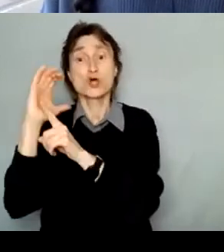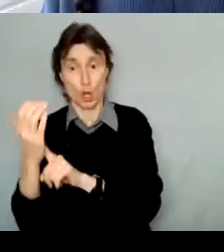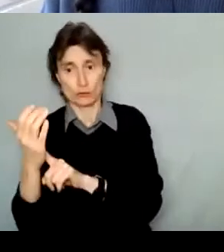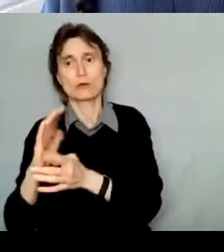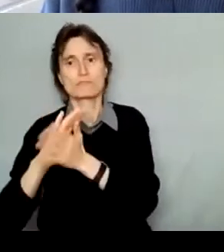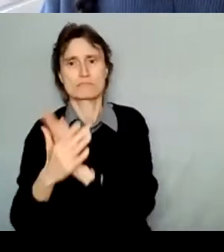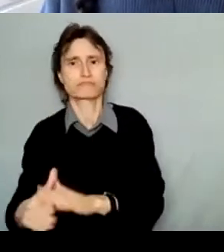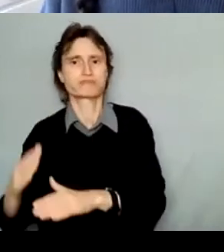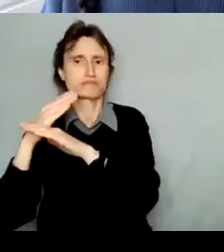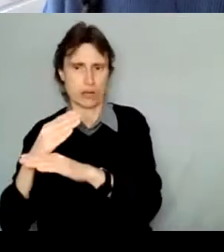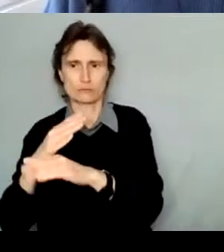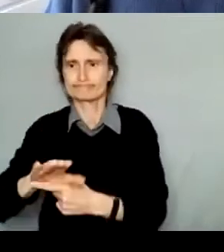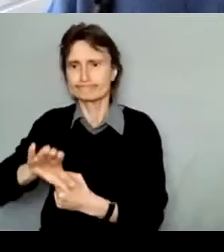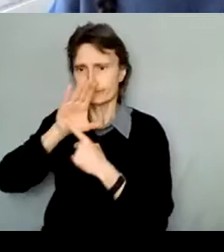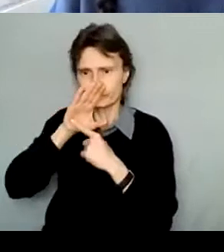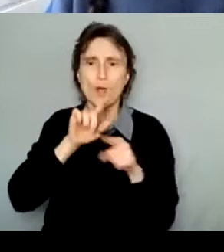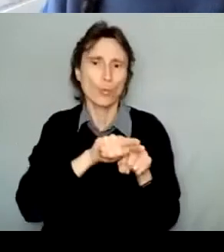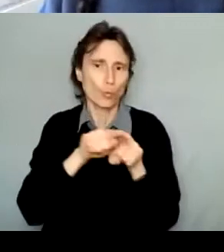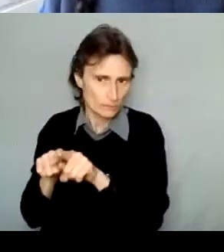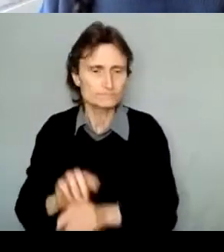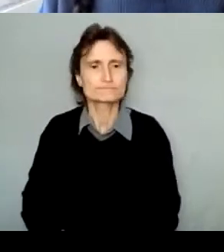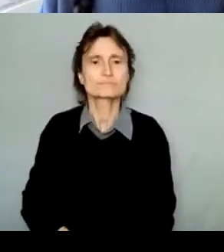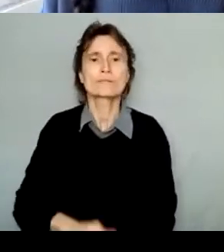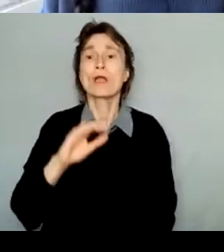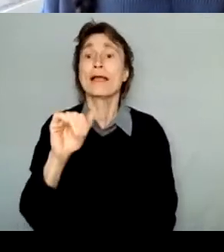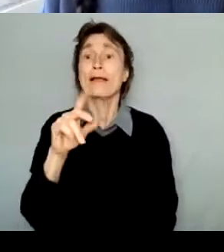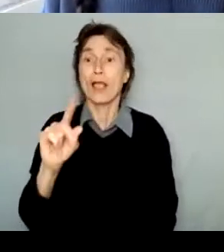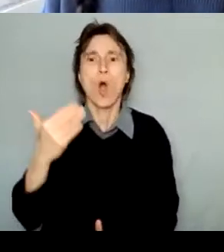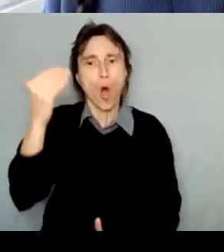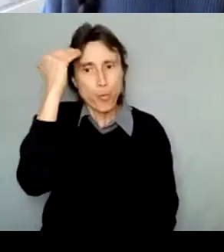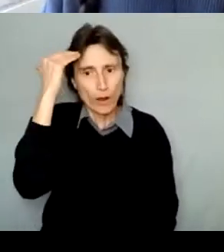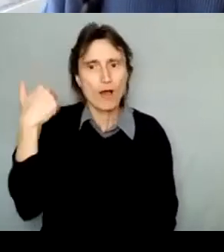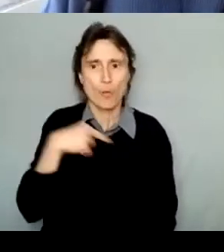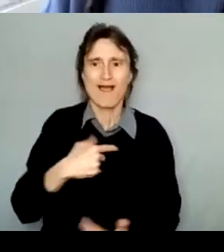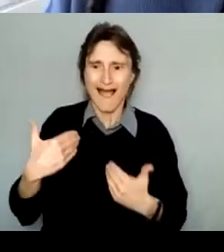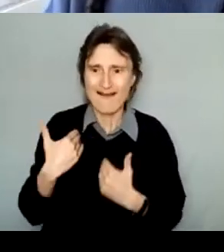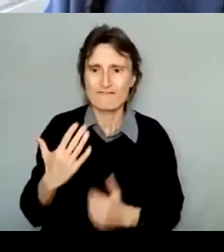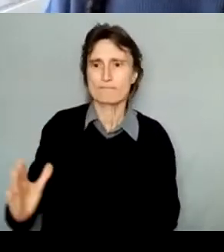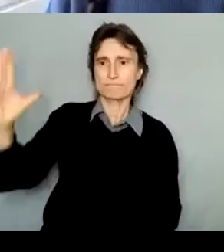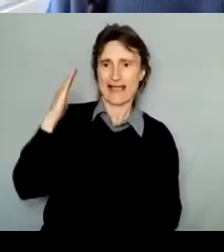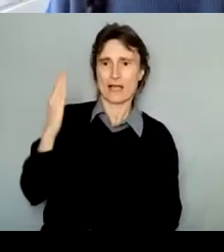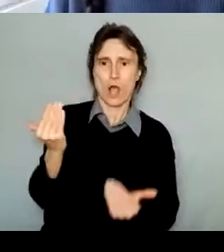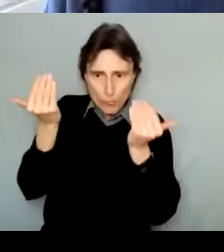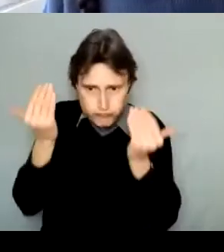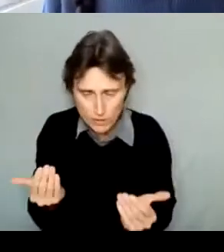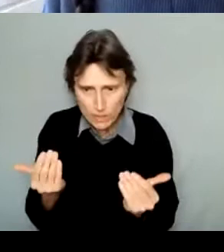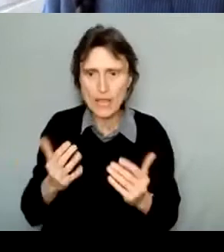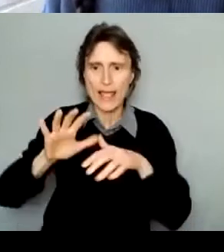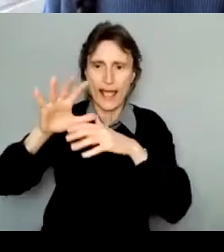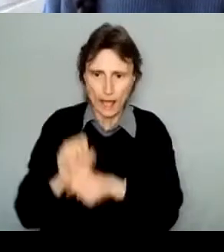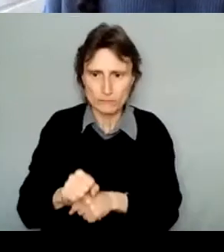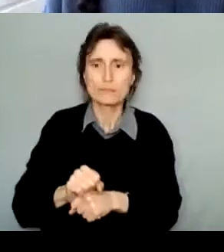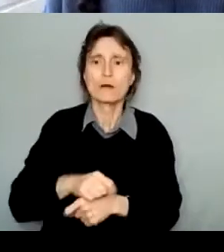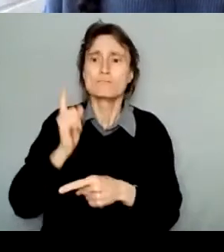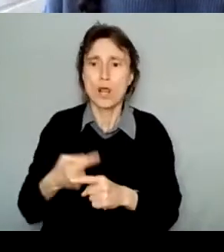We acknowledge that our actions, both conscious and unconscious, past and present, have benefited some communities while limiting opportunities